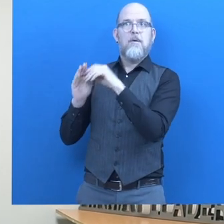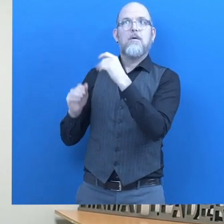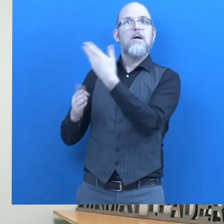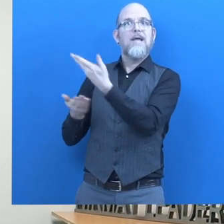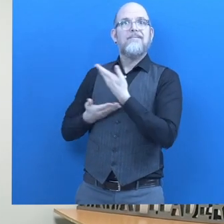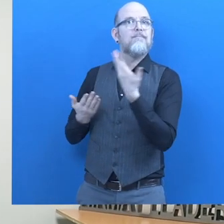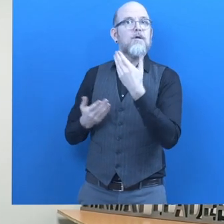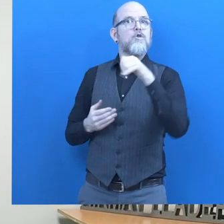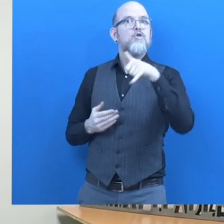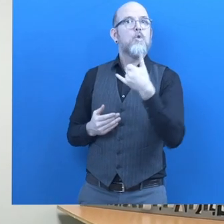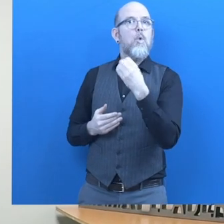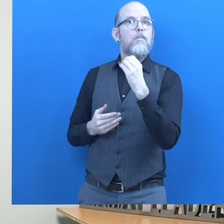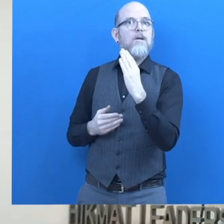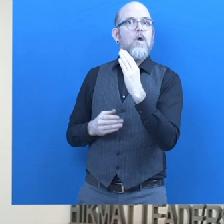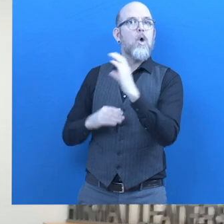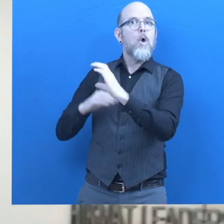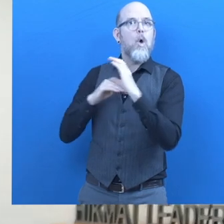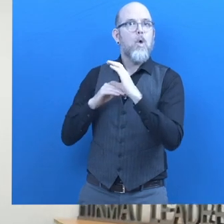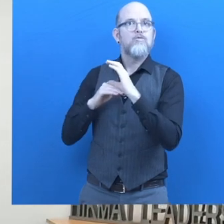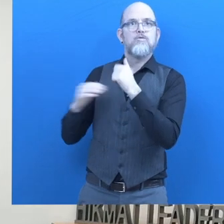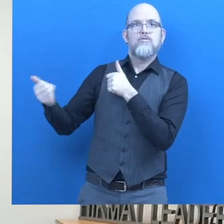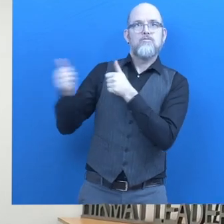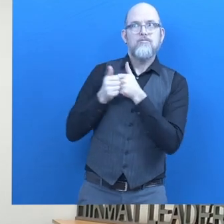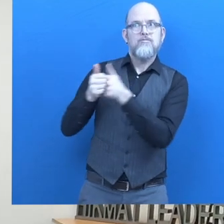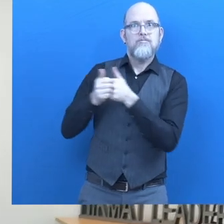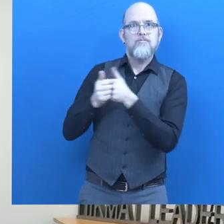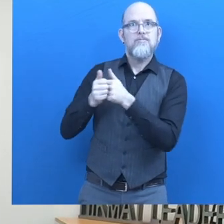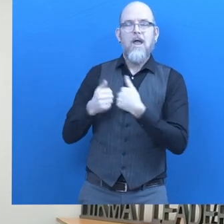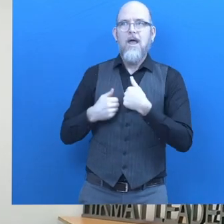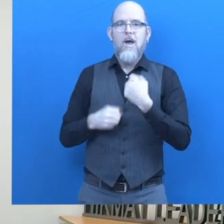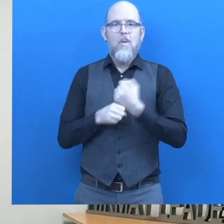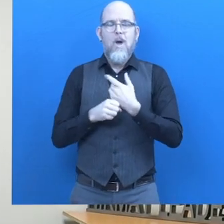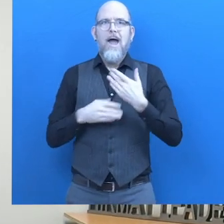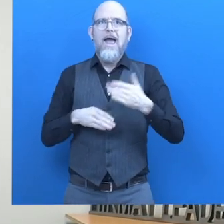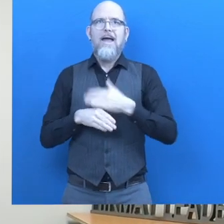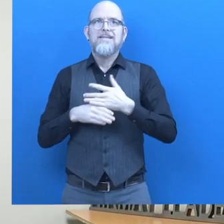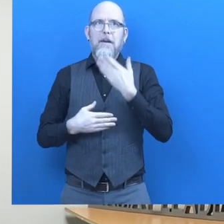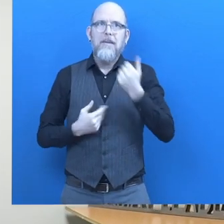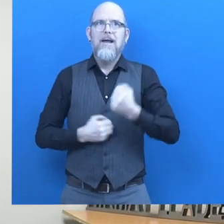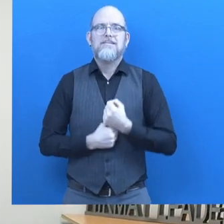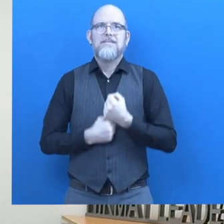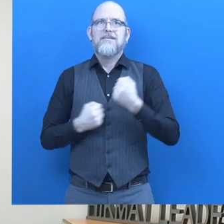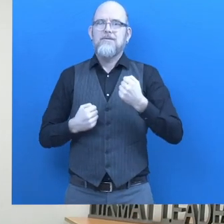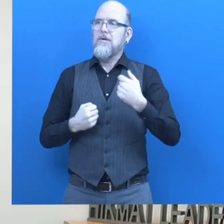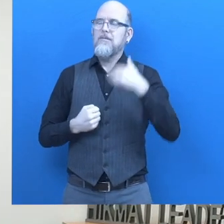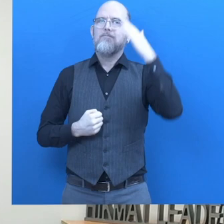me master my tasks easily. Now I have more confidence in myself